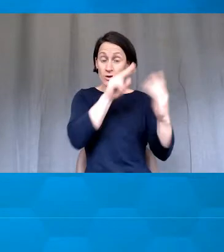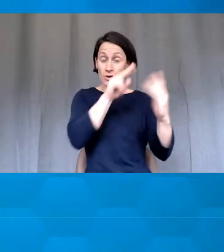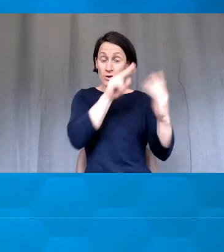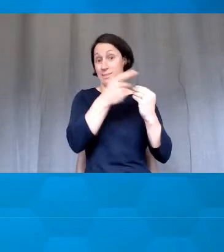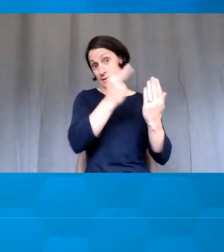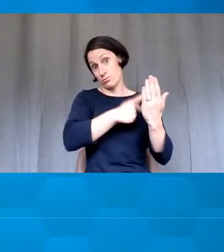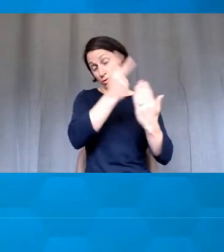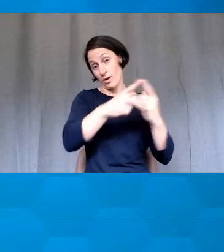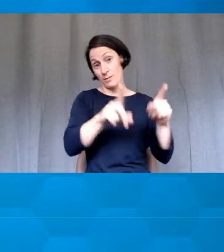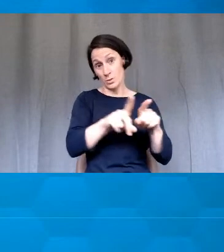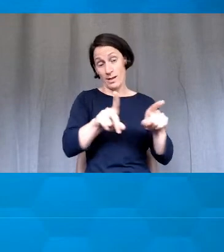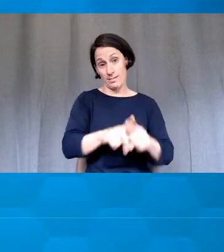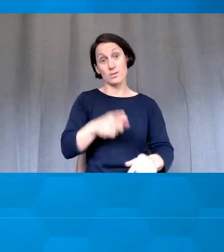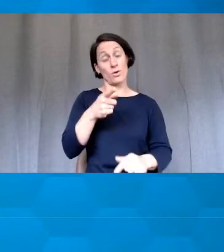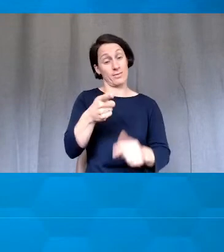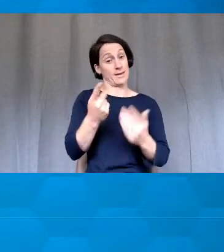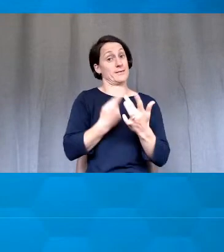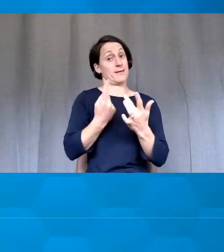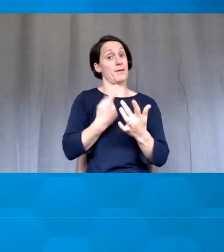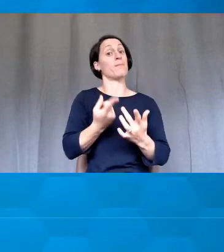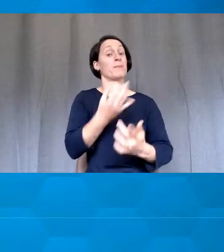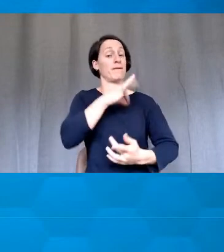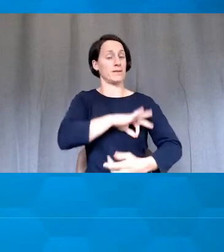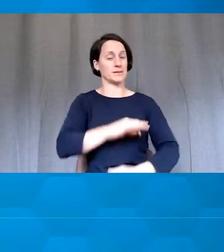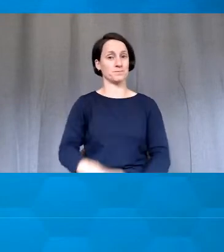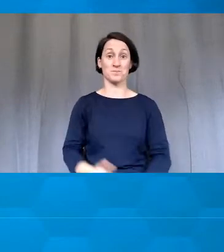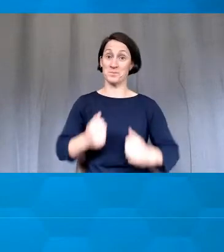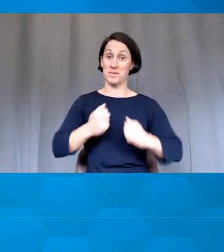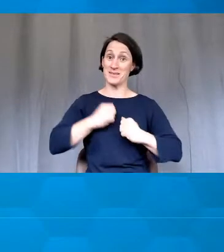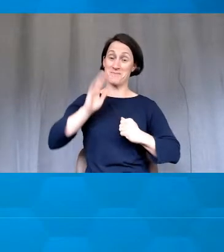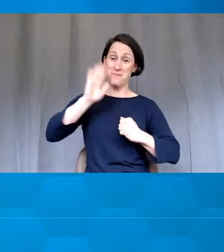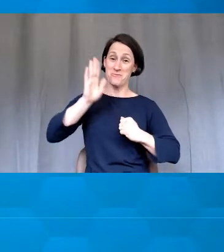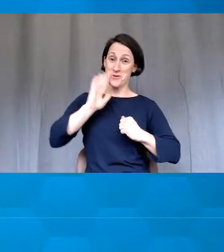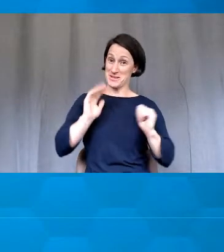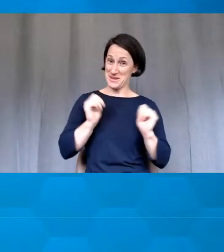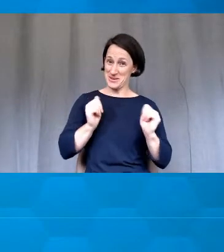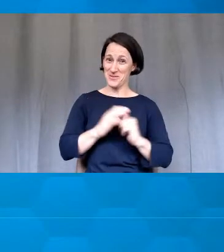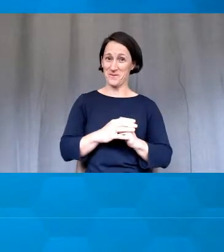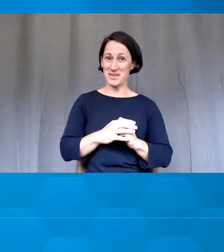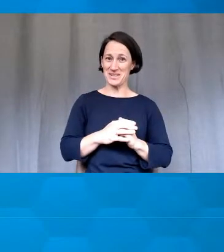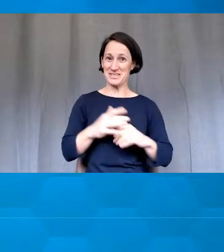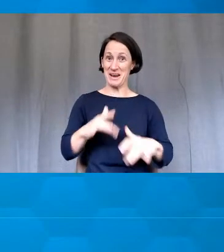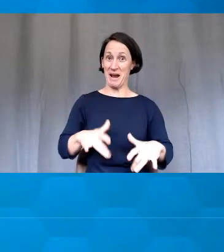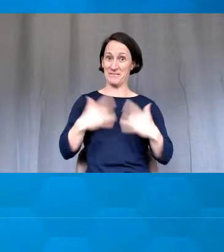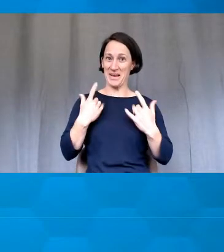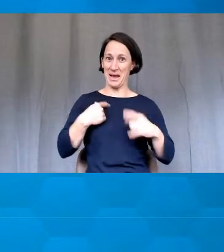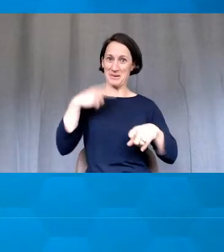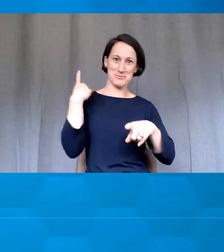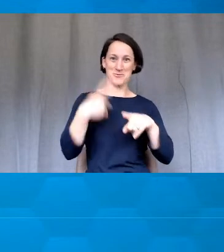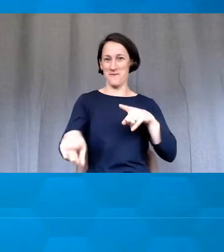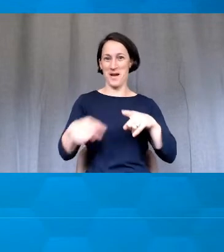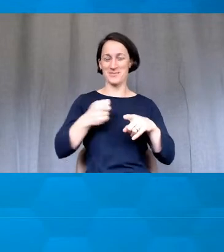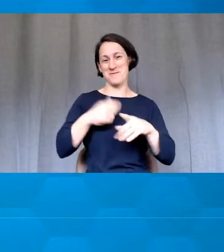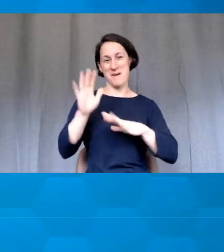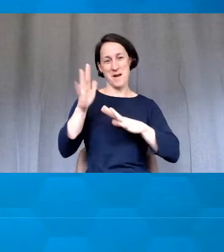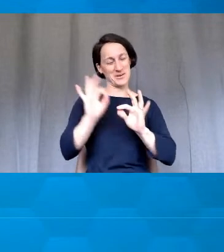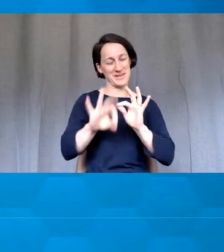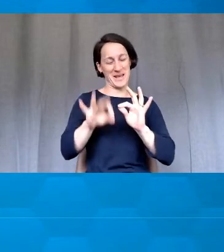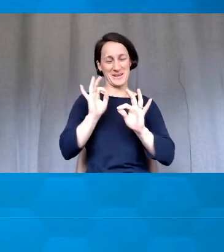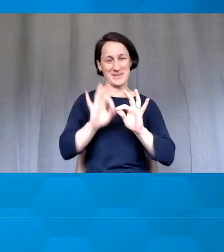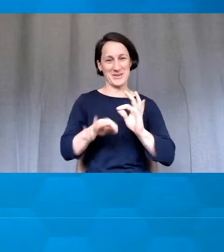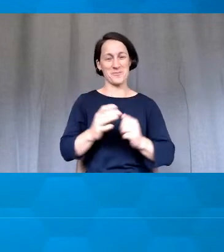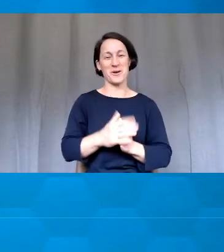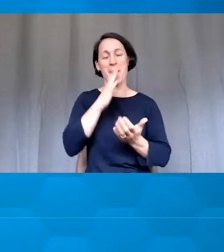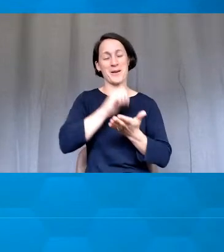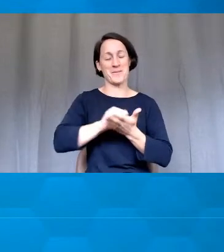Anyway, that's my presentation in a nutshell. I'm sure I've gone way too fast for my Auslan interpreter and